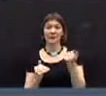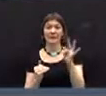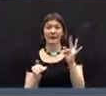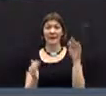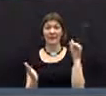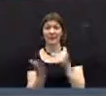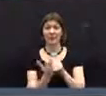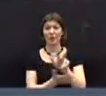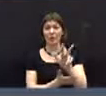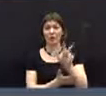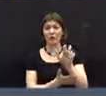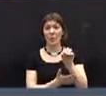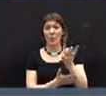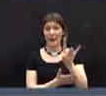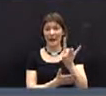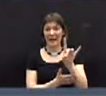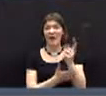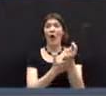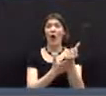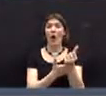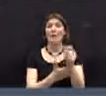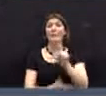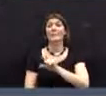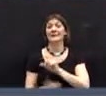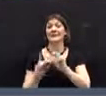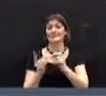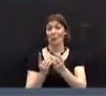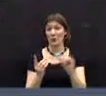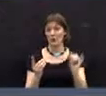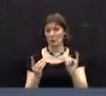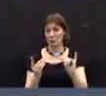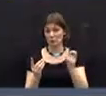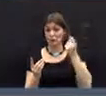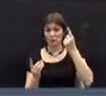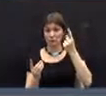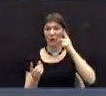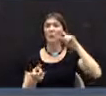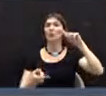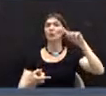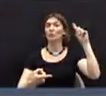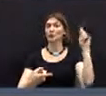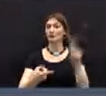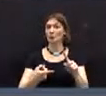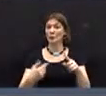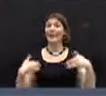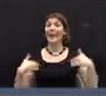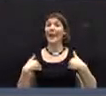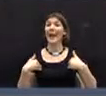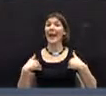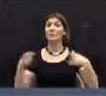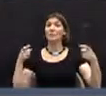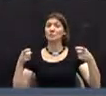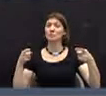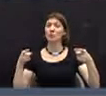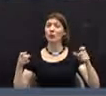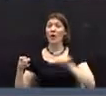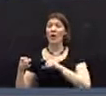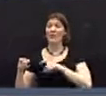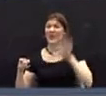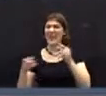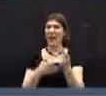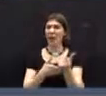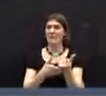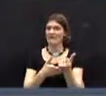$19,308 in cuts in the police department included reducing the animal control officer position